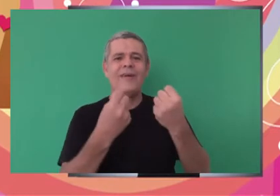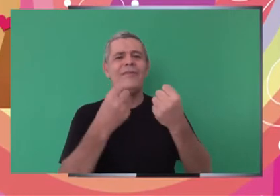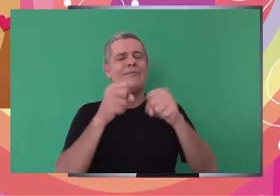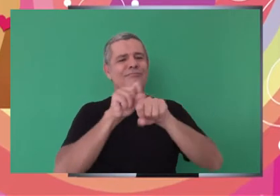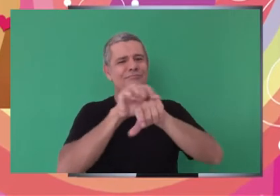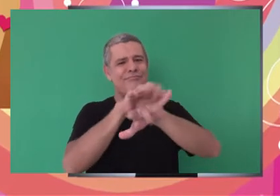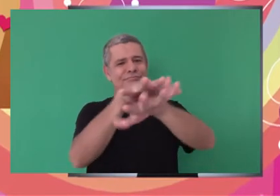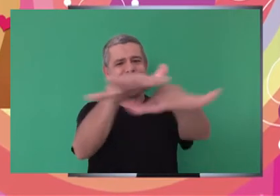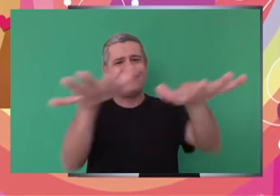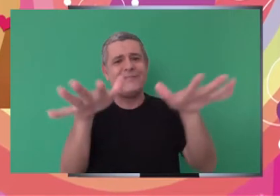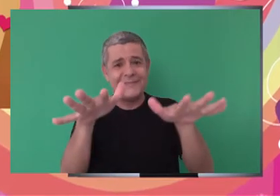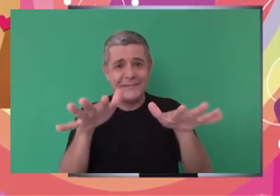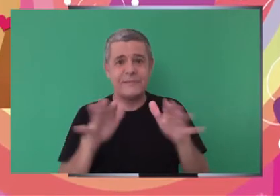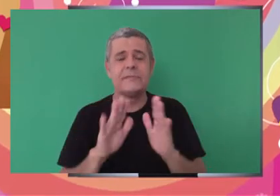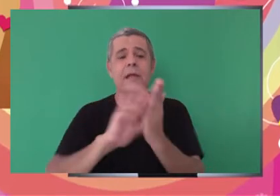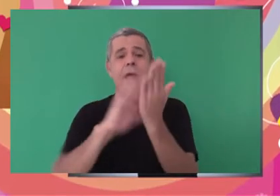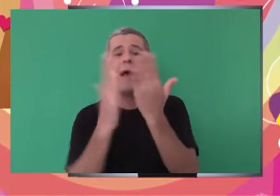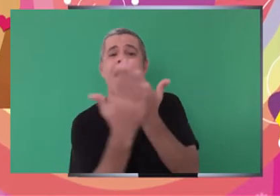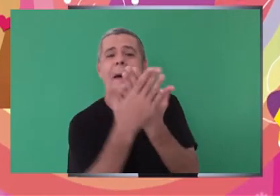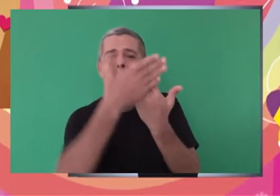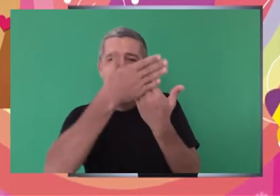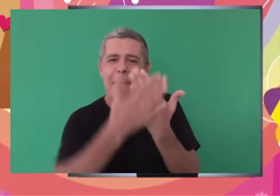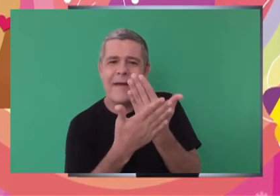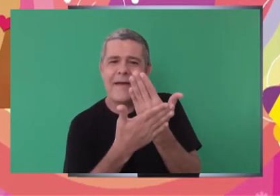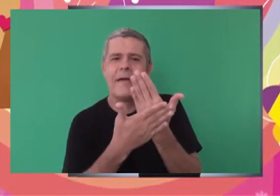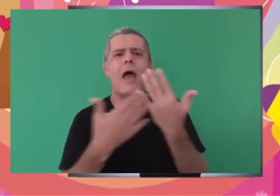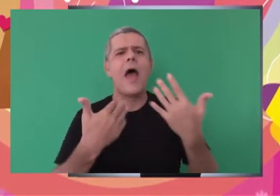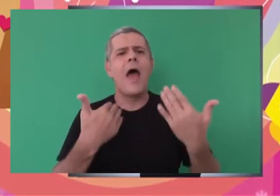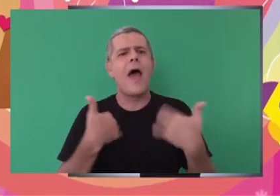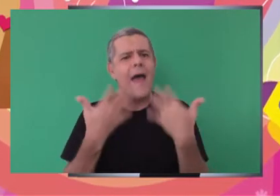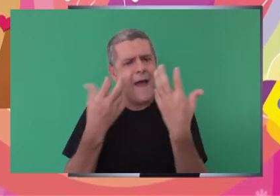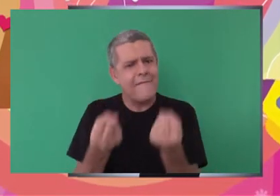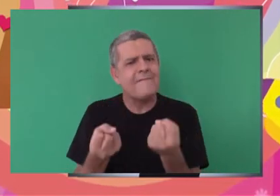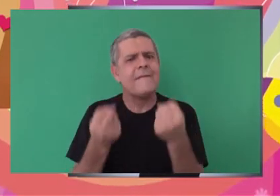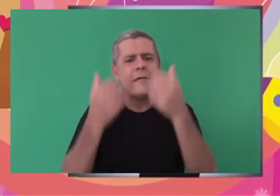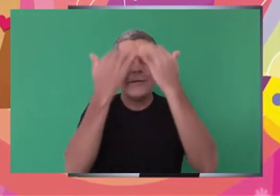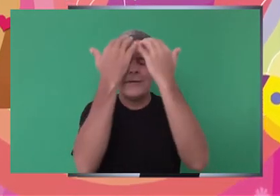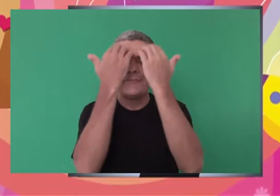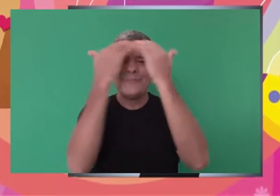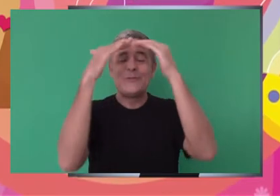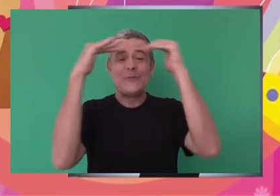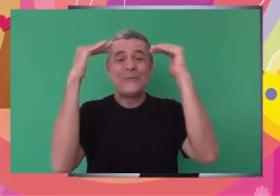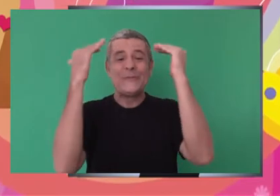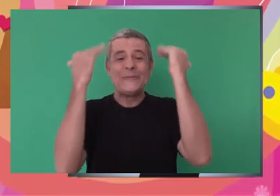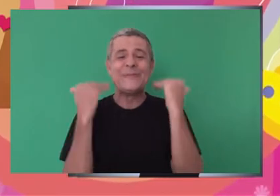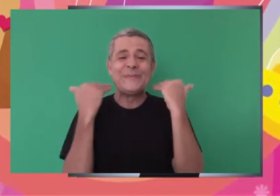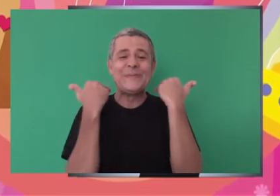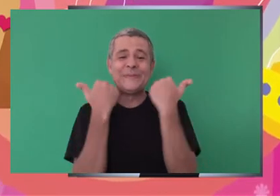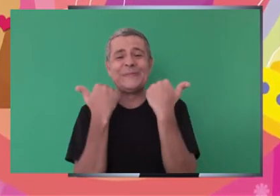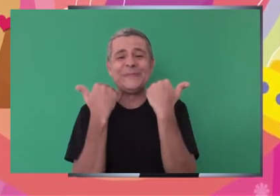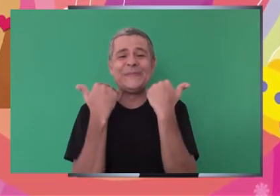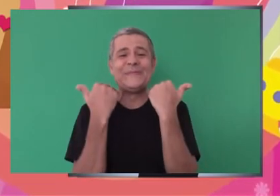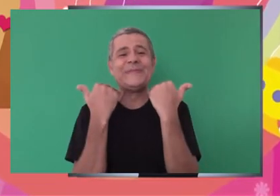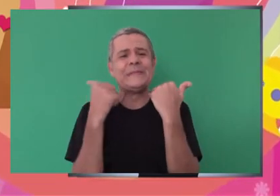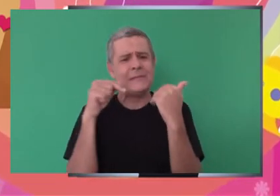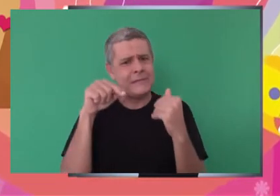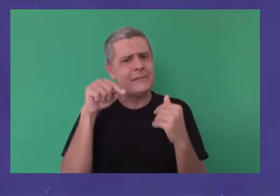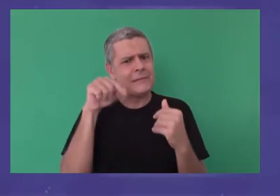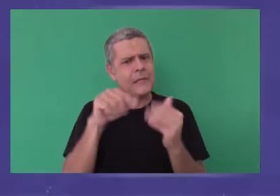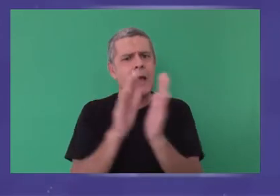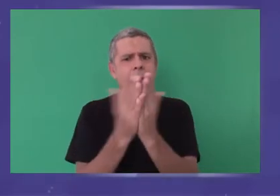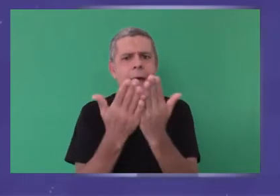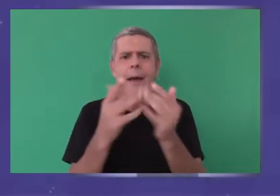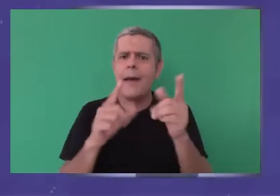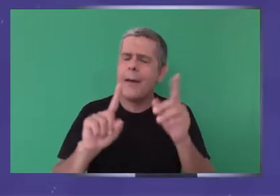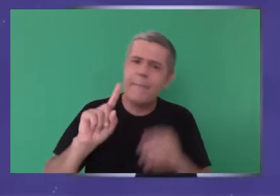the face of a brunette girl with brown hair, smooth and short, with a fringe on the forehead. Claudia Werneck. Daydreams